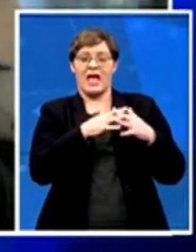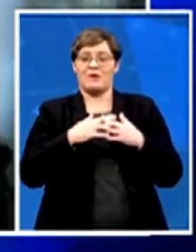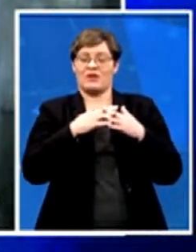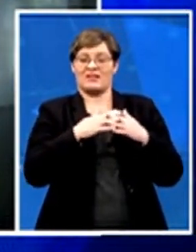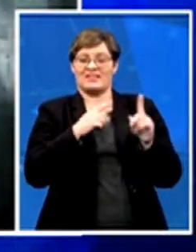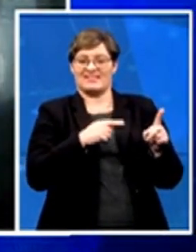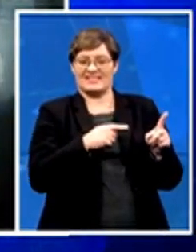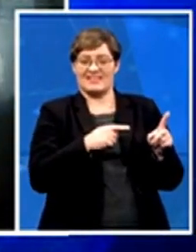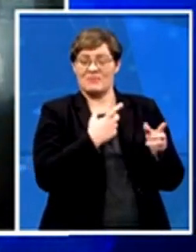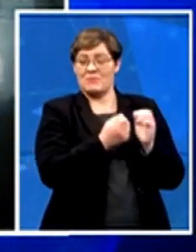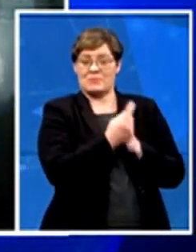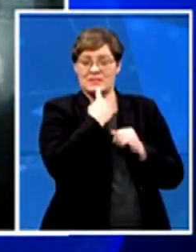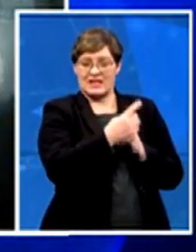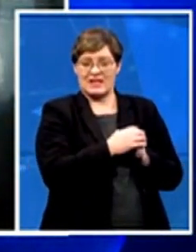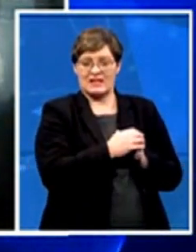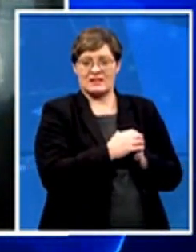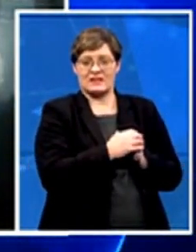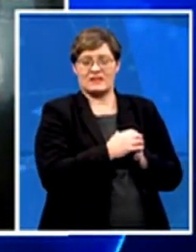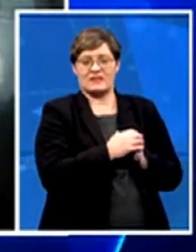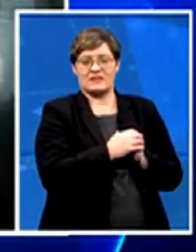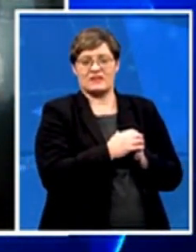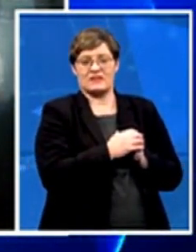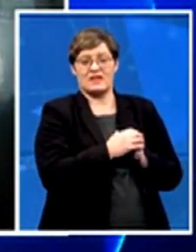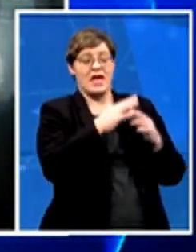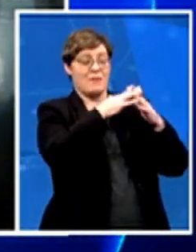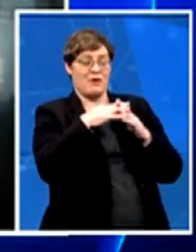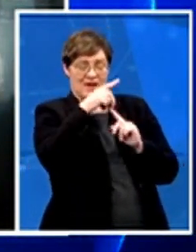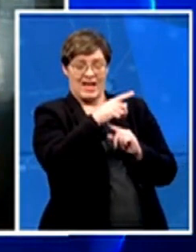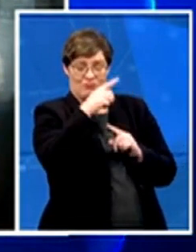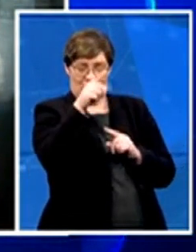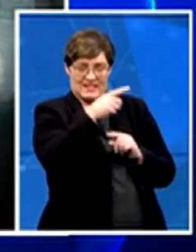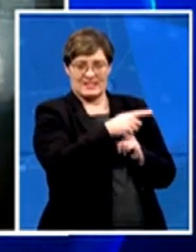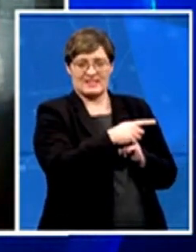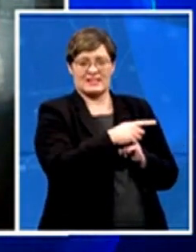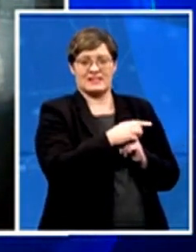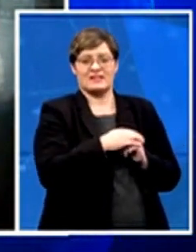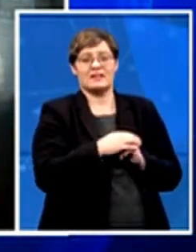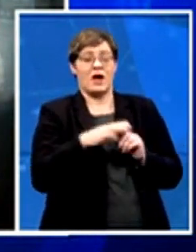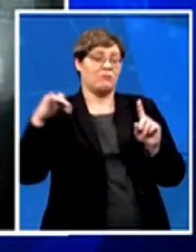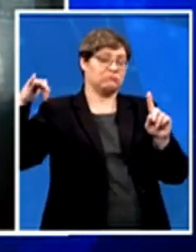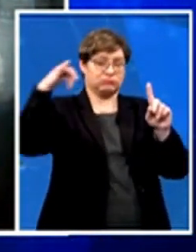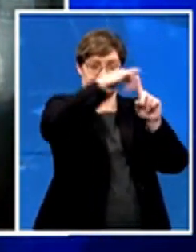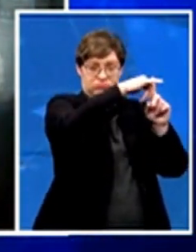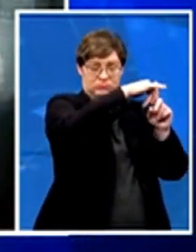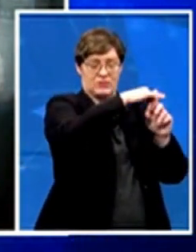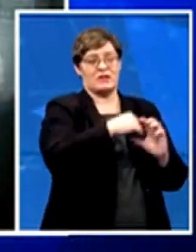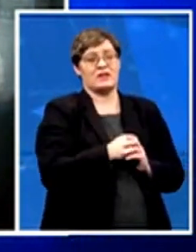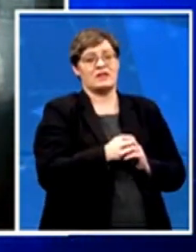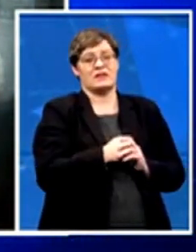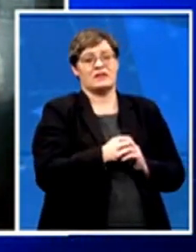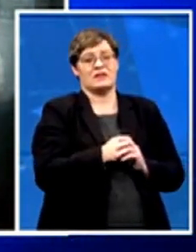correct. In the United States, at the time of the 9-11 attacks, there were 16 different national intelligence agencies.